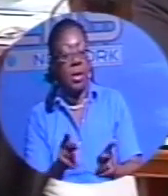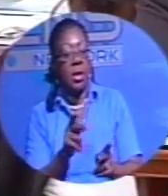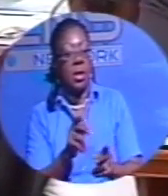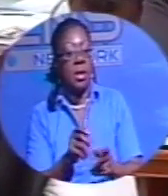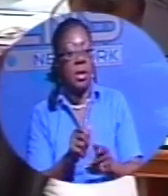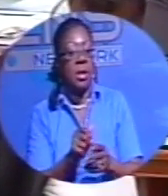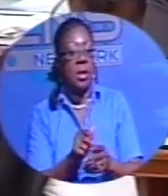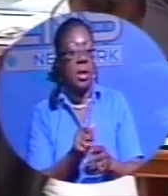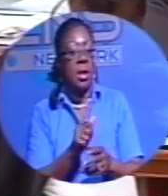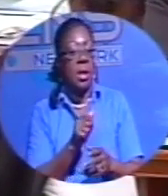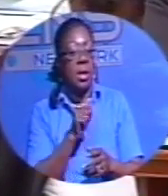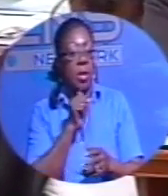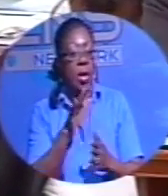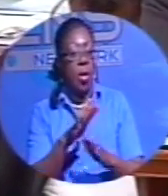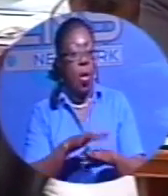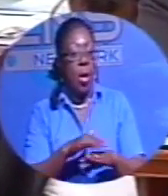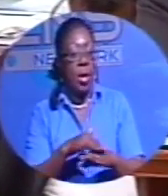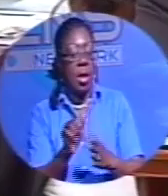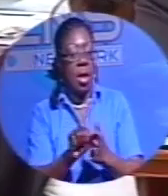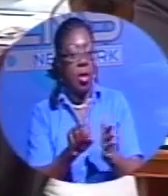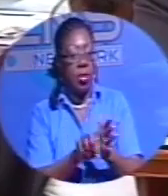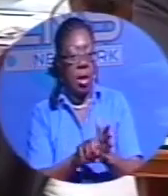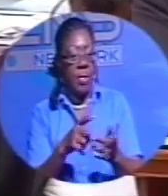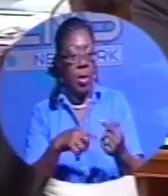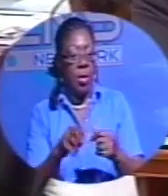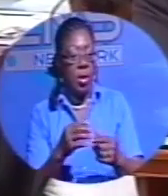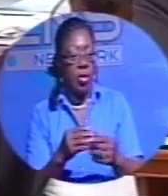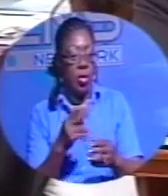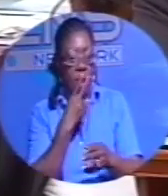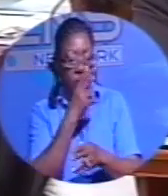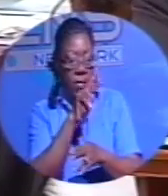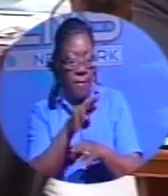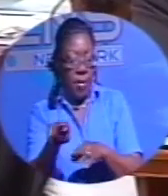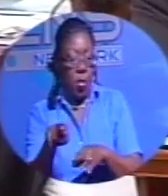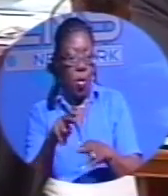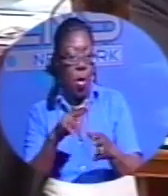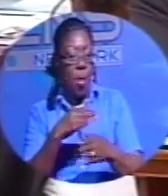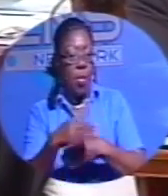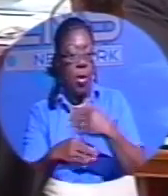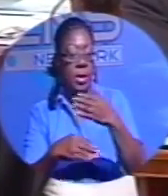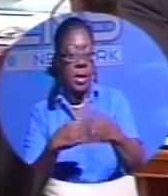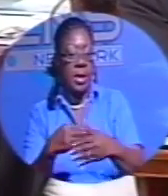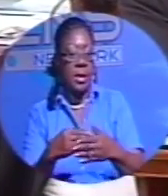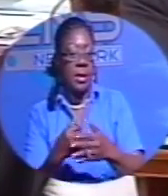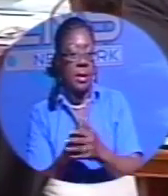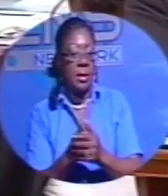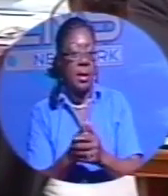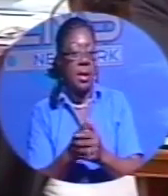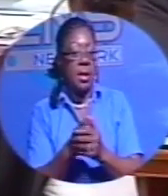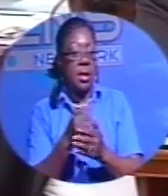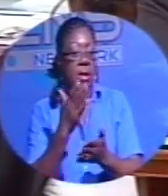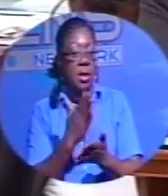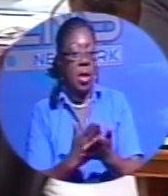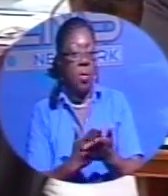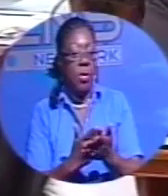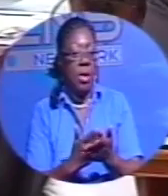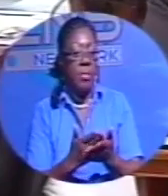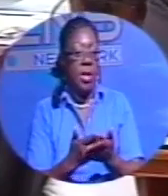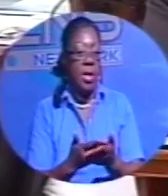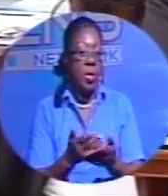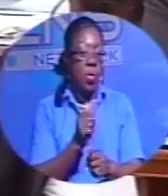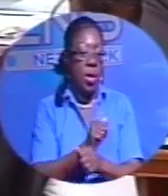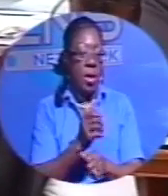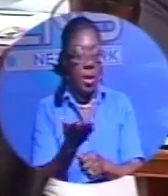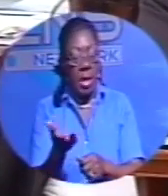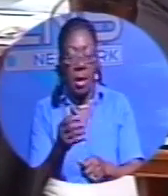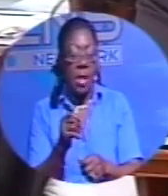contracts have been going through a review process. Some will be offered new two-year contracts. Some will not be engaged.